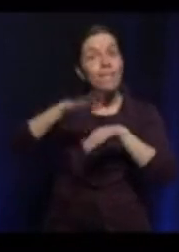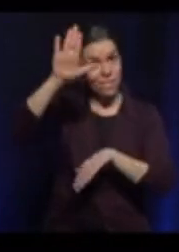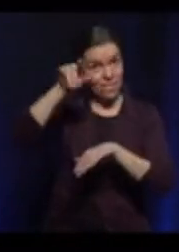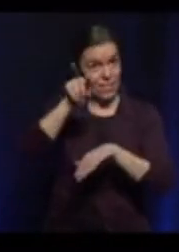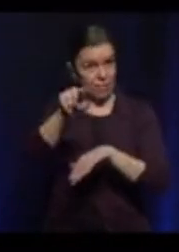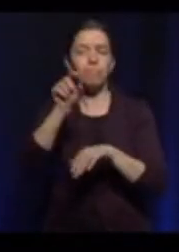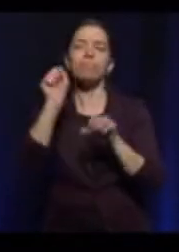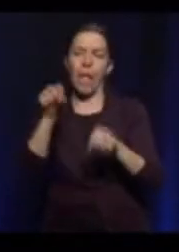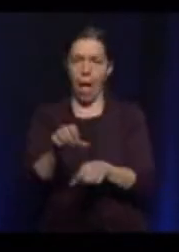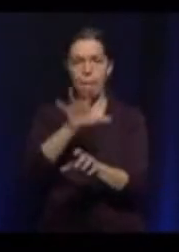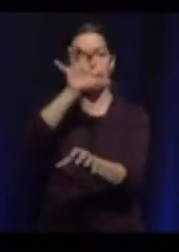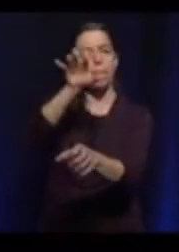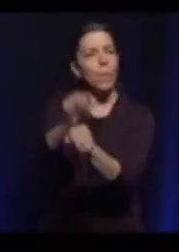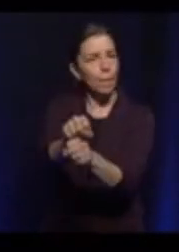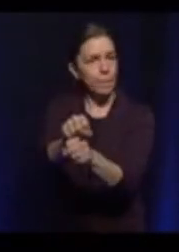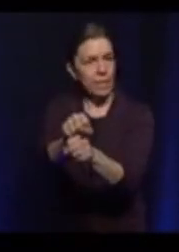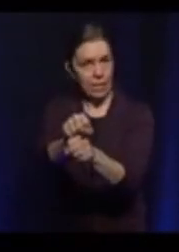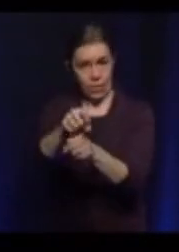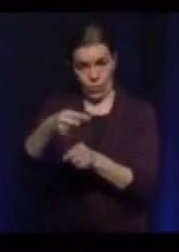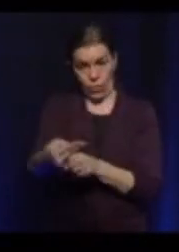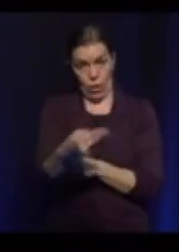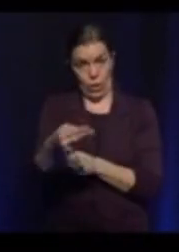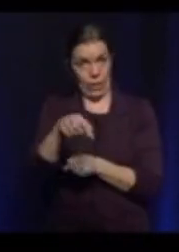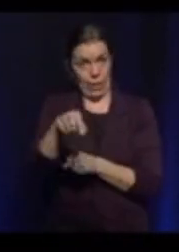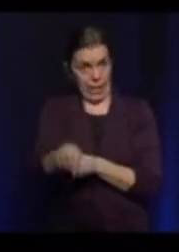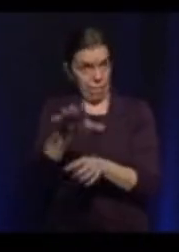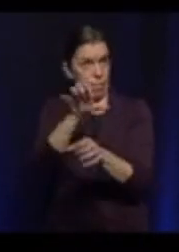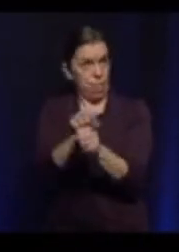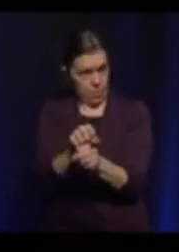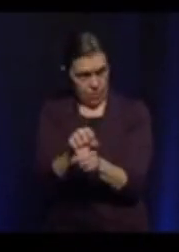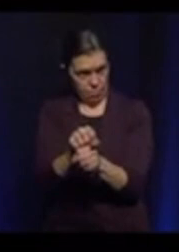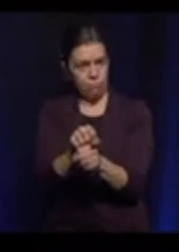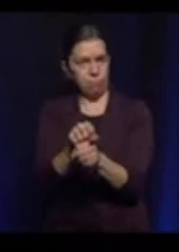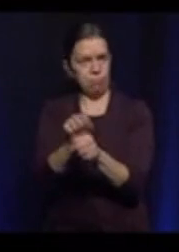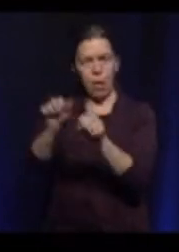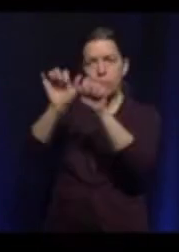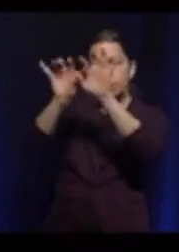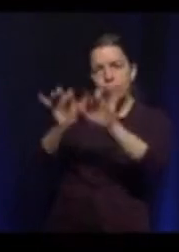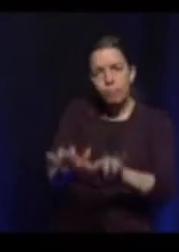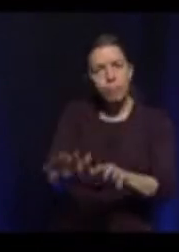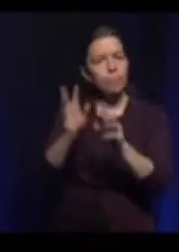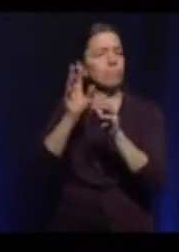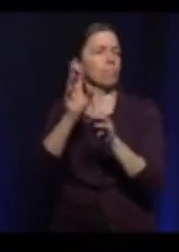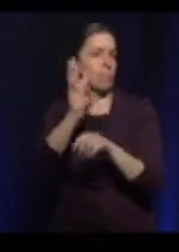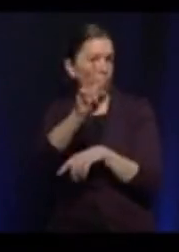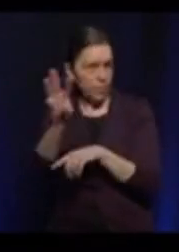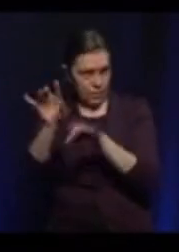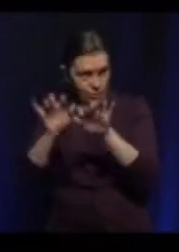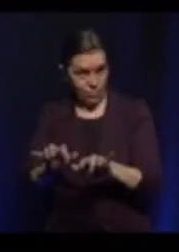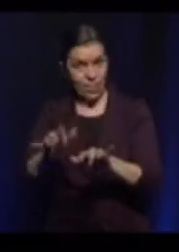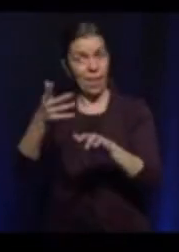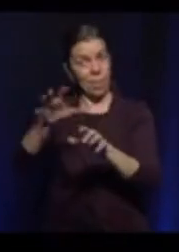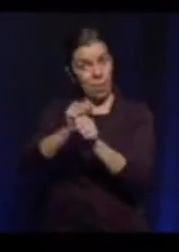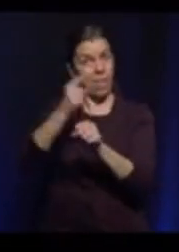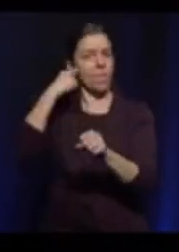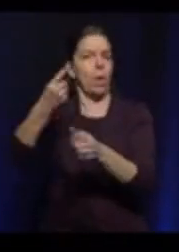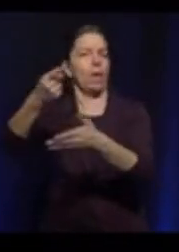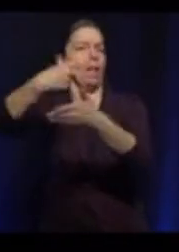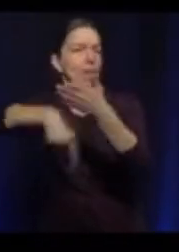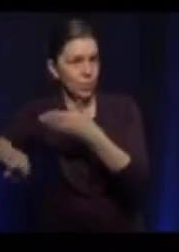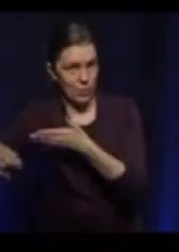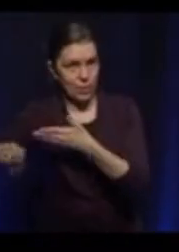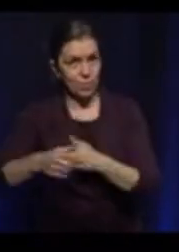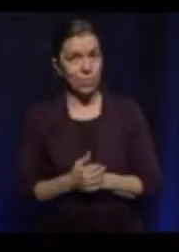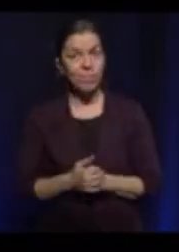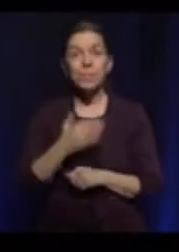Thursday. This is great news because vaccines are our best hope to win